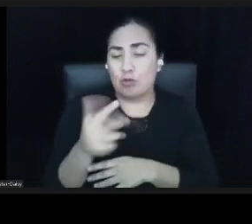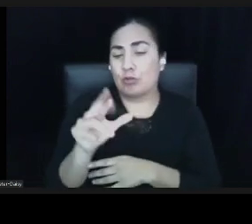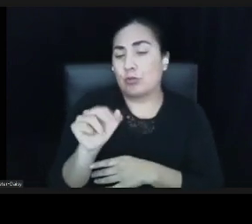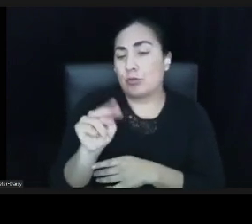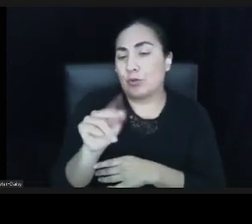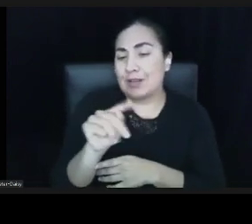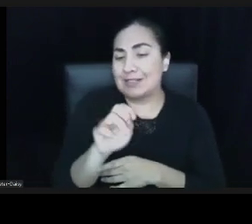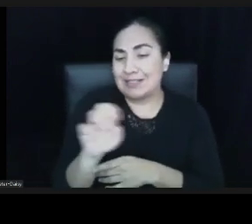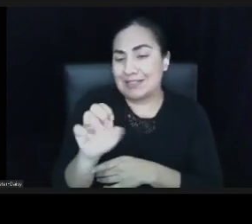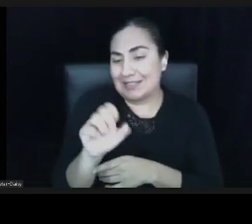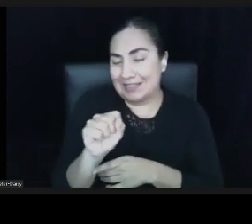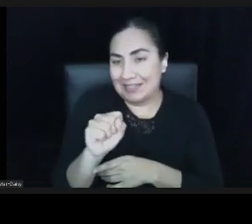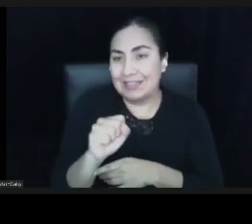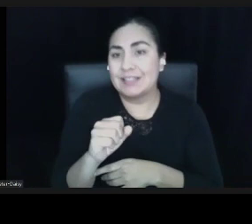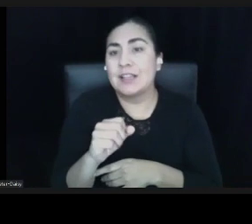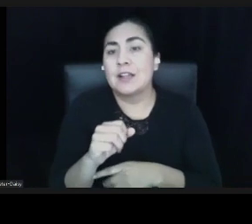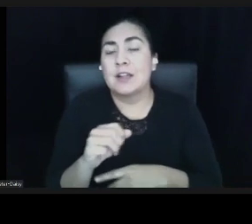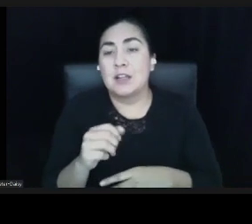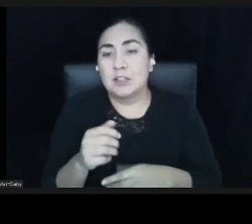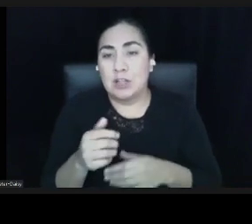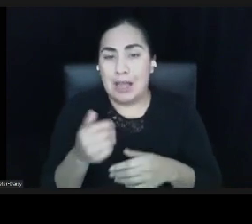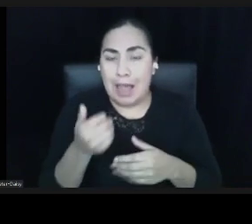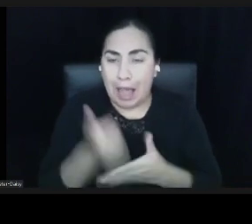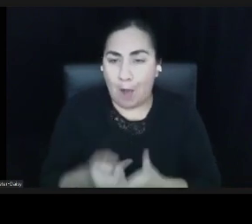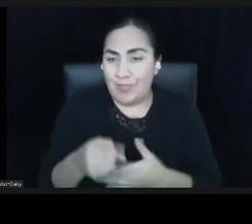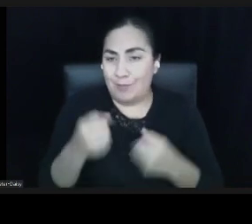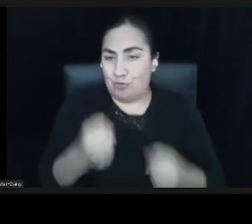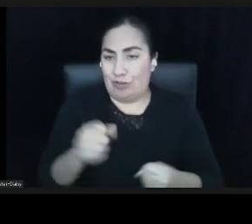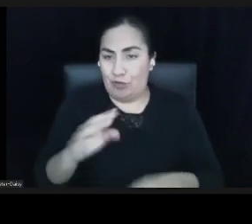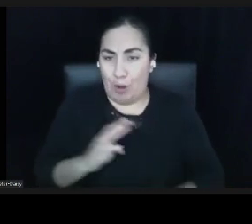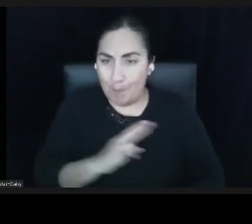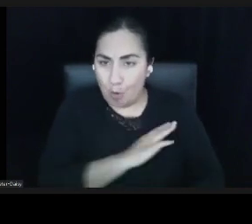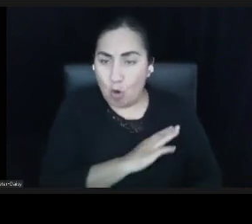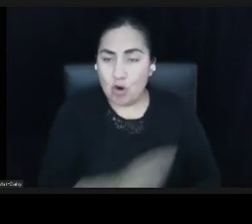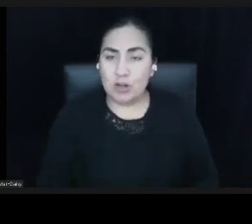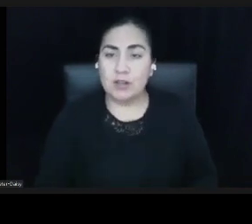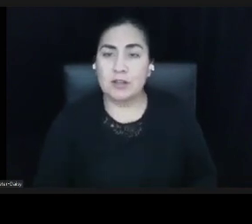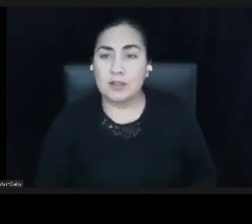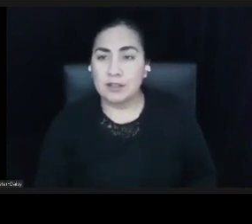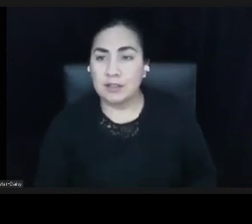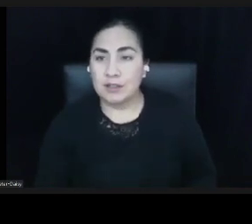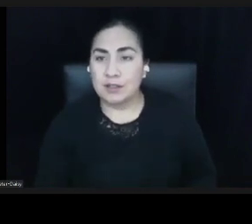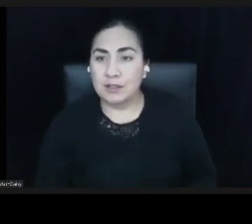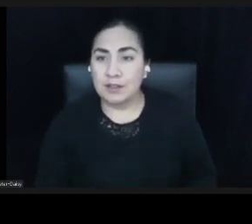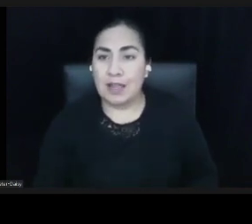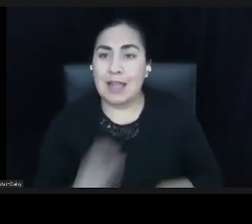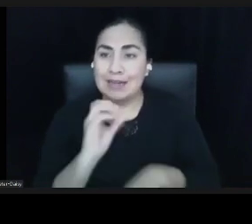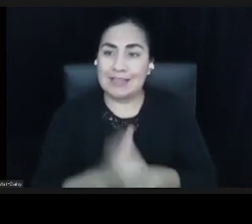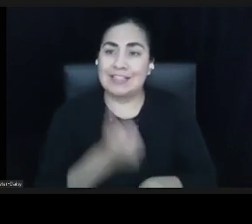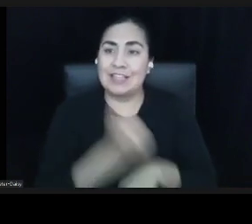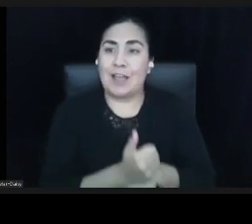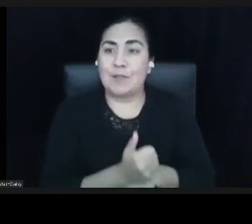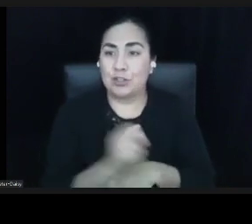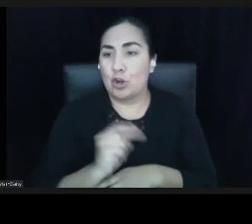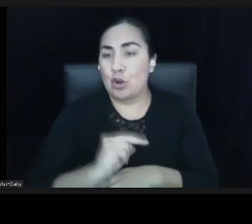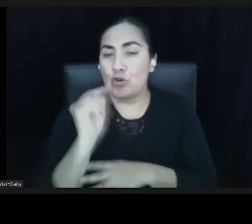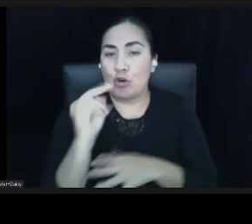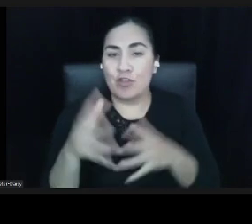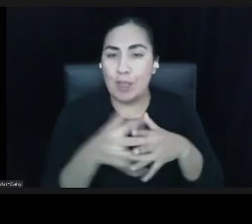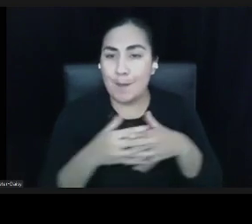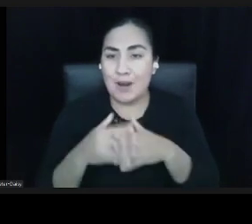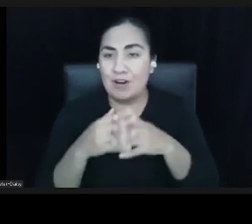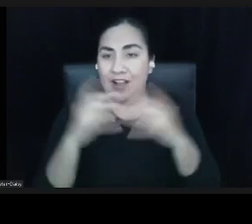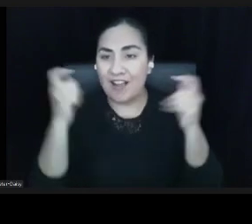strengthen financial oversight and leadership and establish North America's largest poetry festival every other year in Newark.